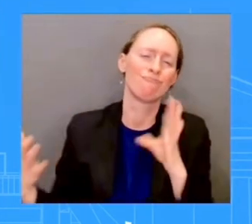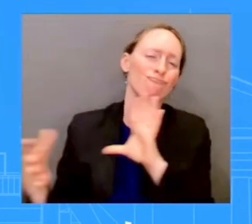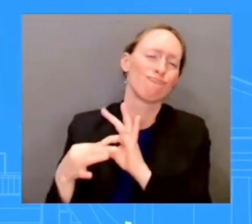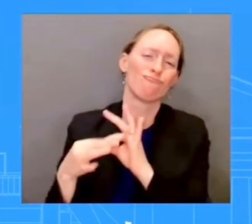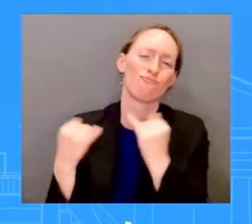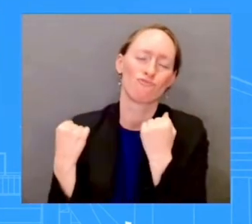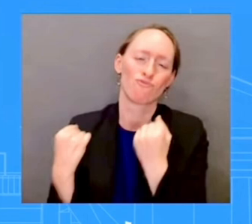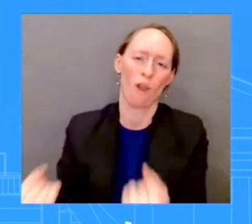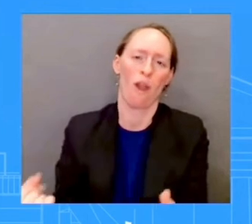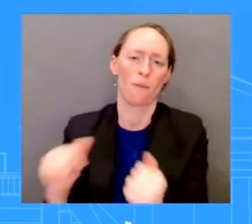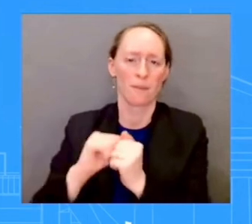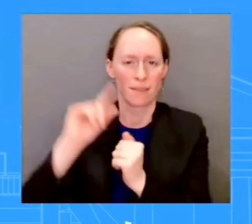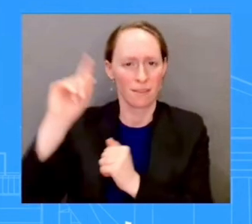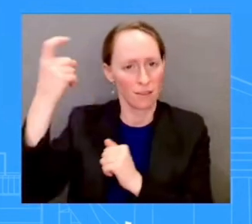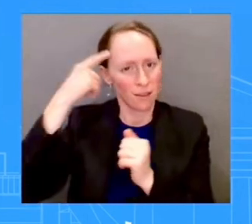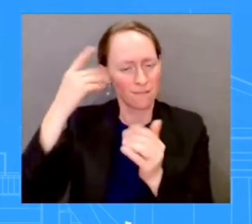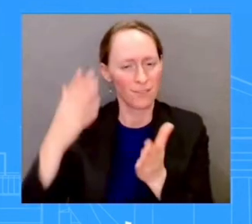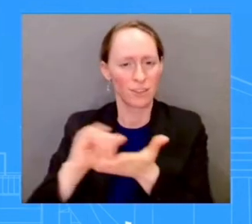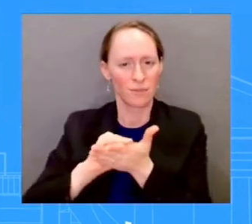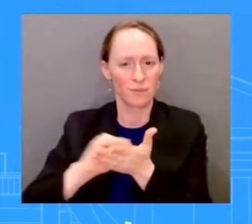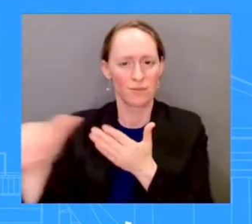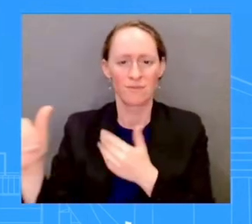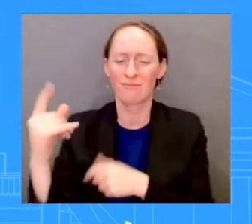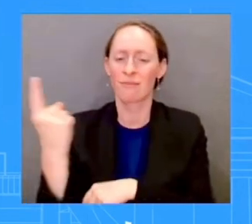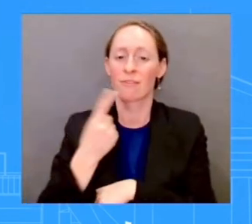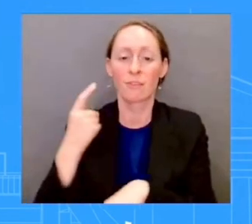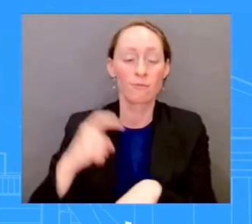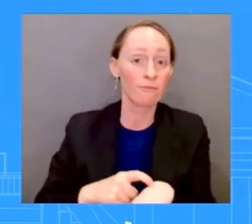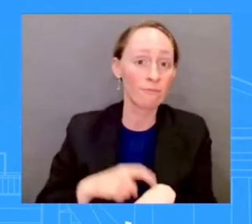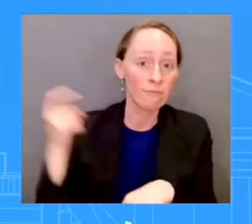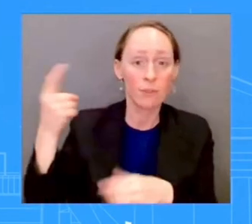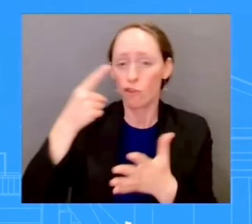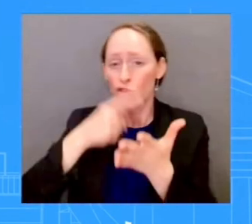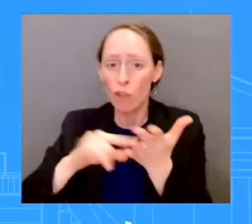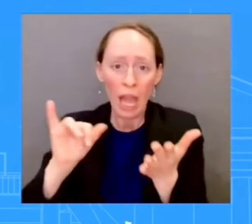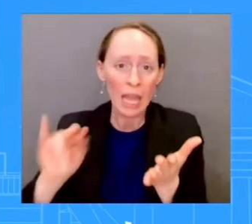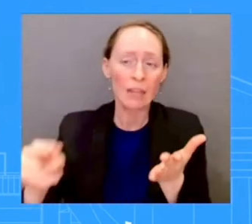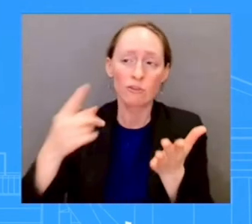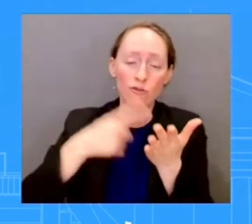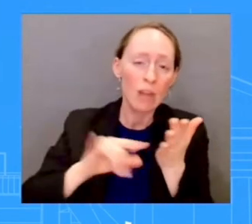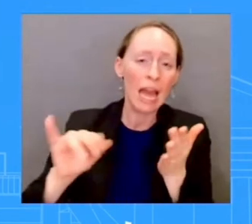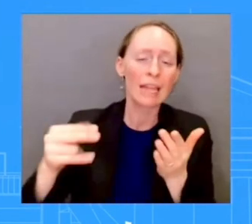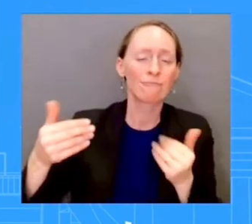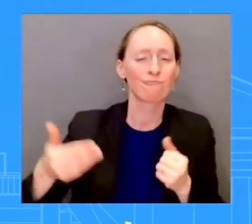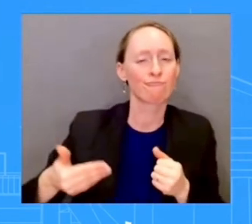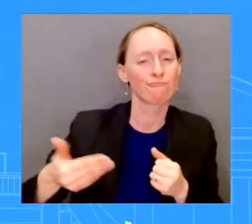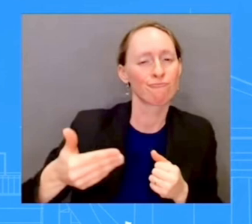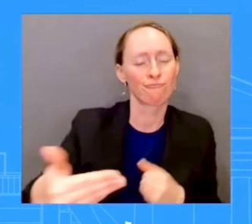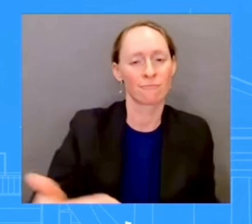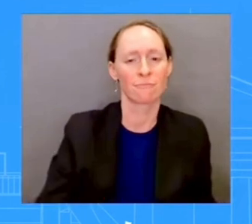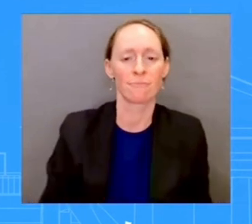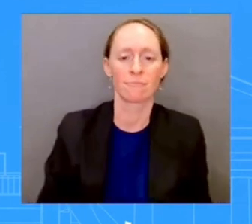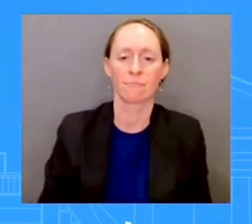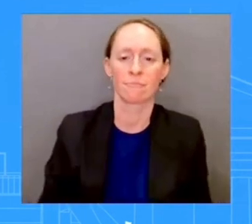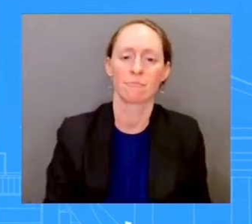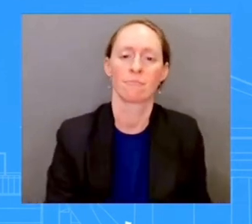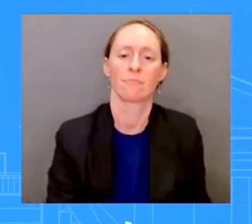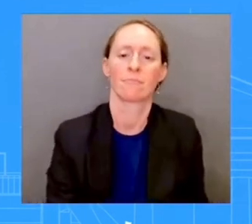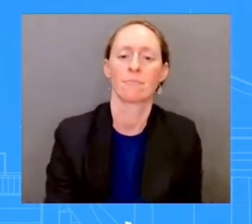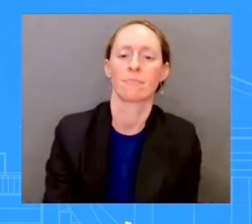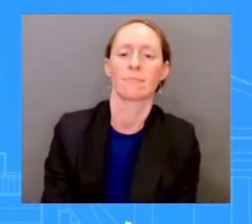governors. They have a very good relationship. Look, the President has a lot of it on his plate. As you said, this is an important